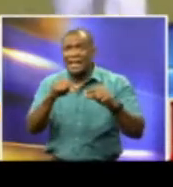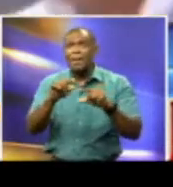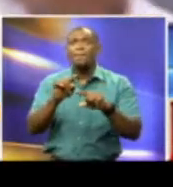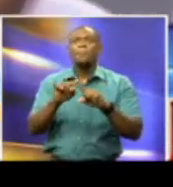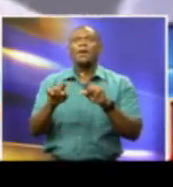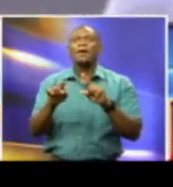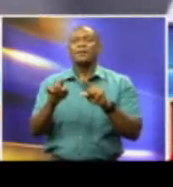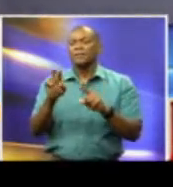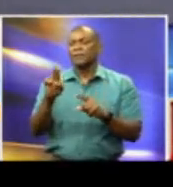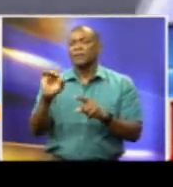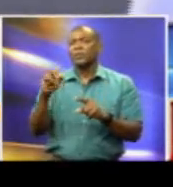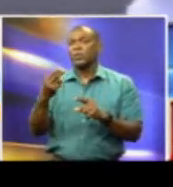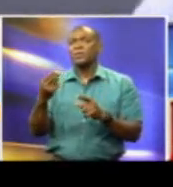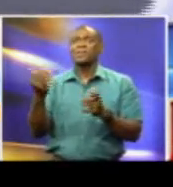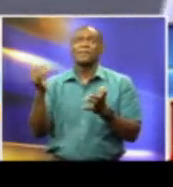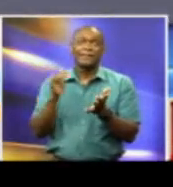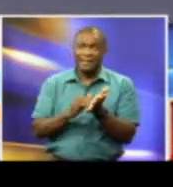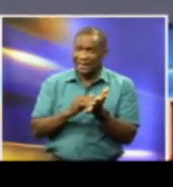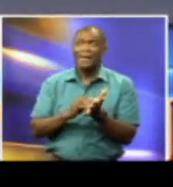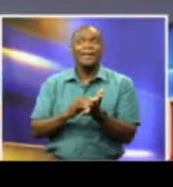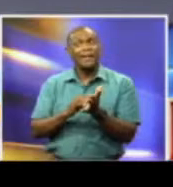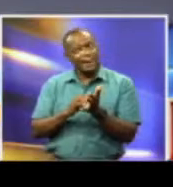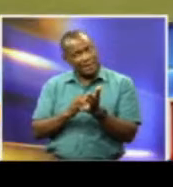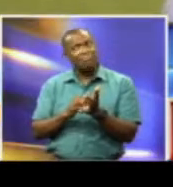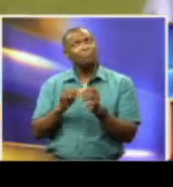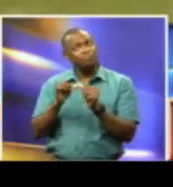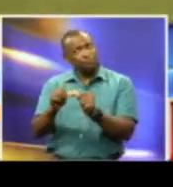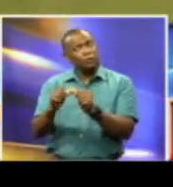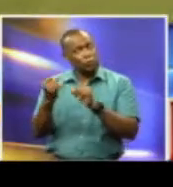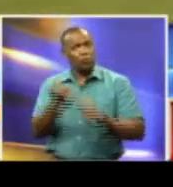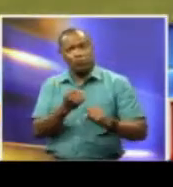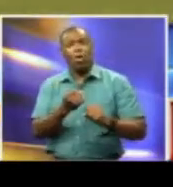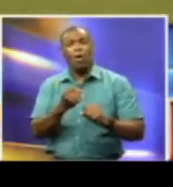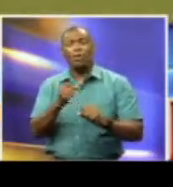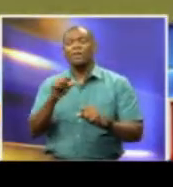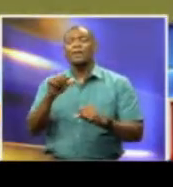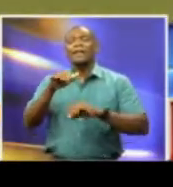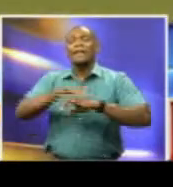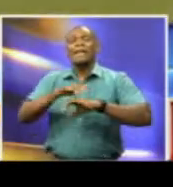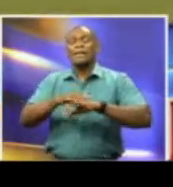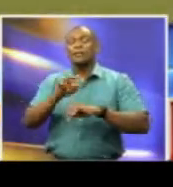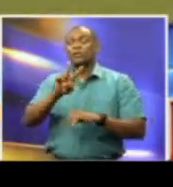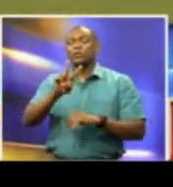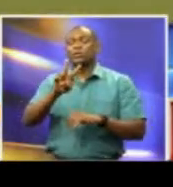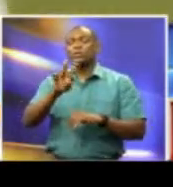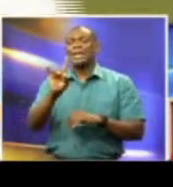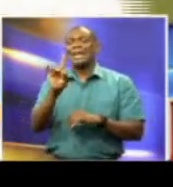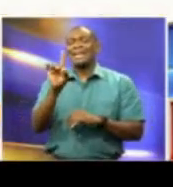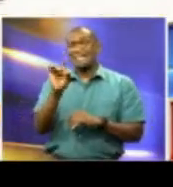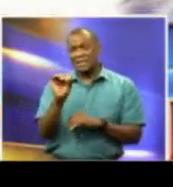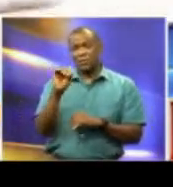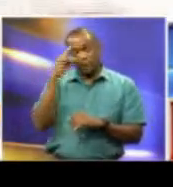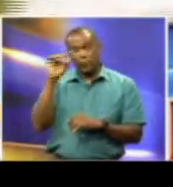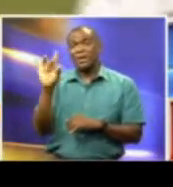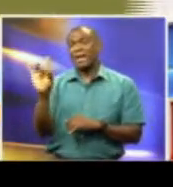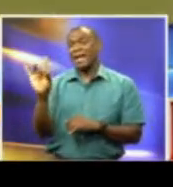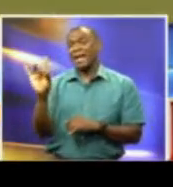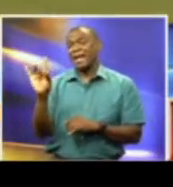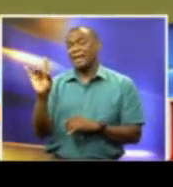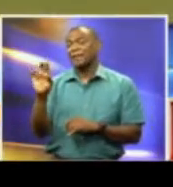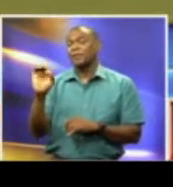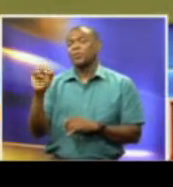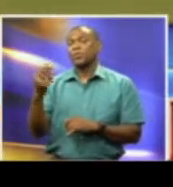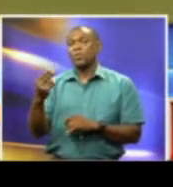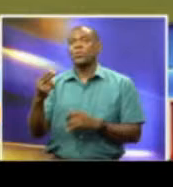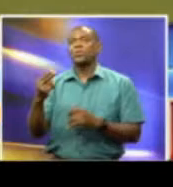Holder again who held on to it. England 280 for eight. Roach becoming the ninth bowler to take 200